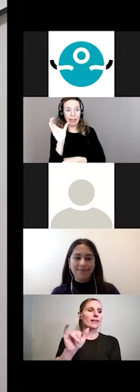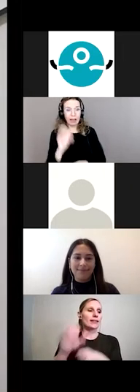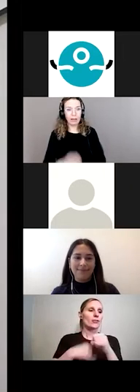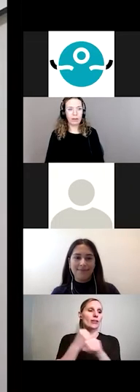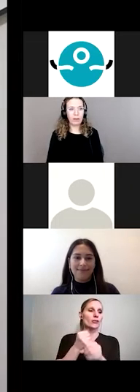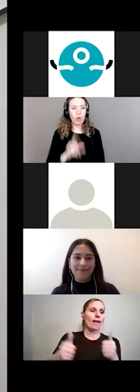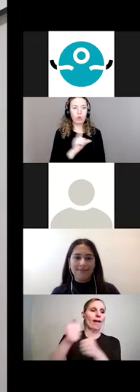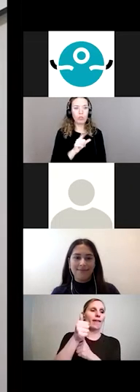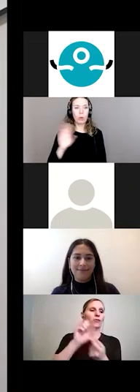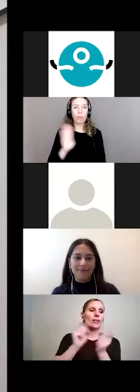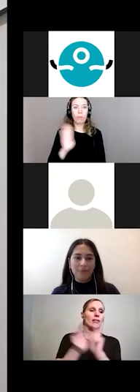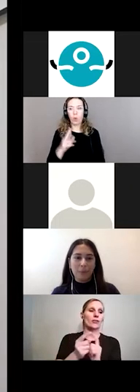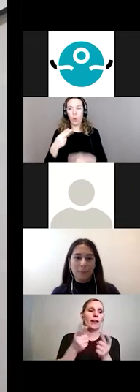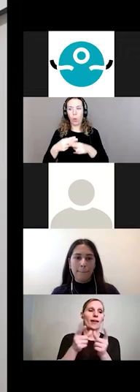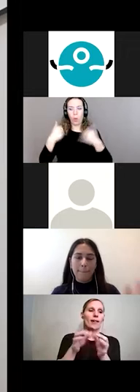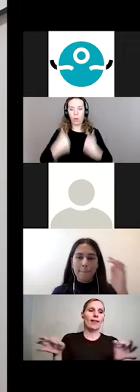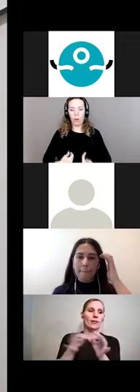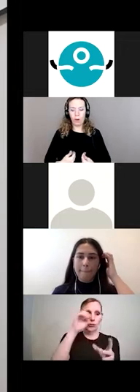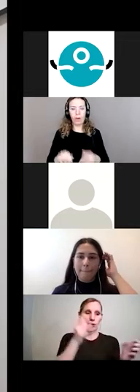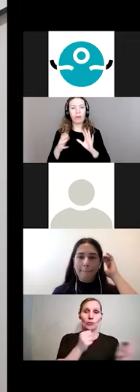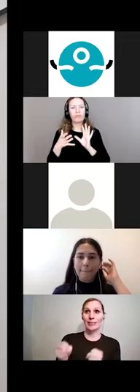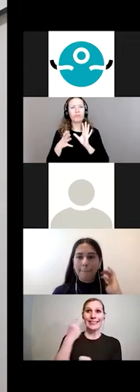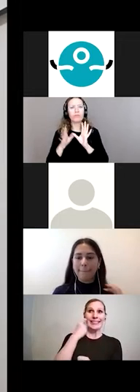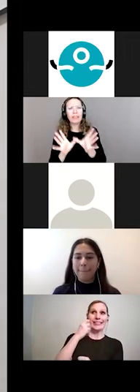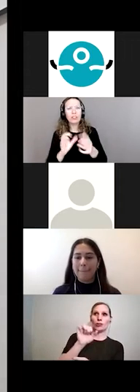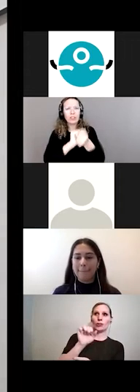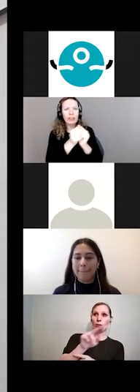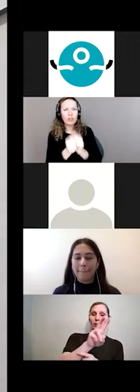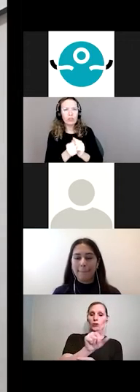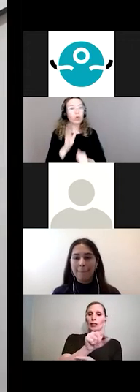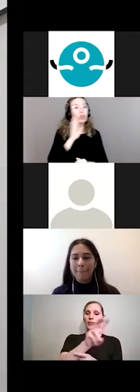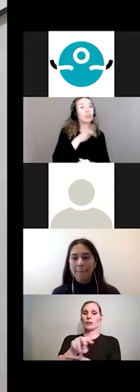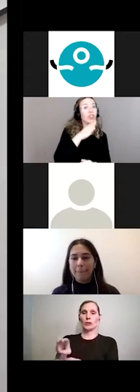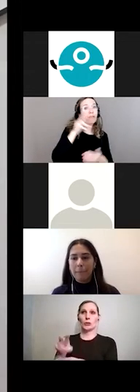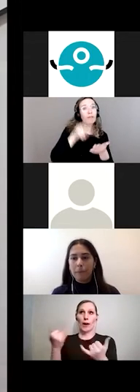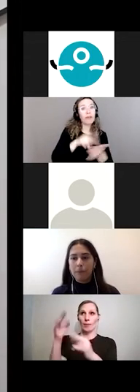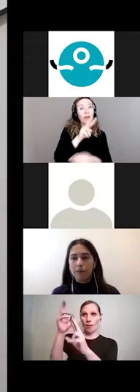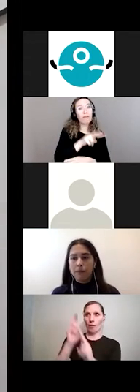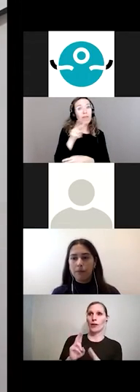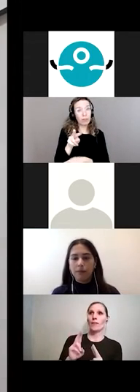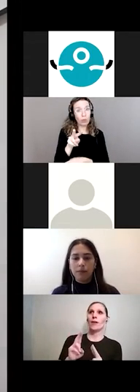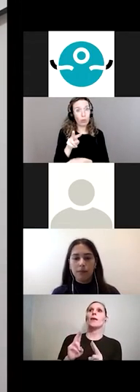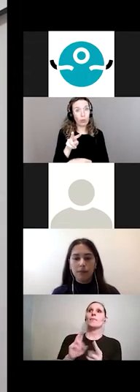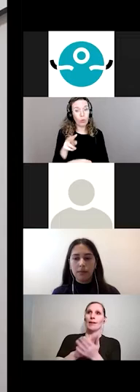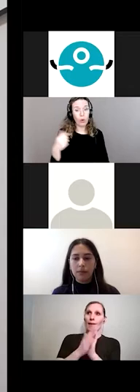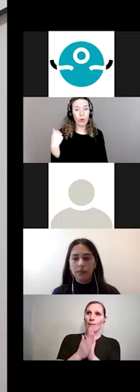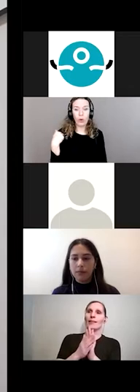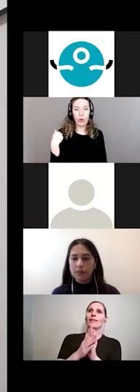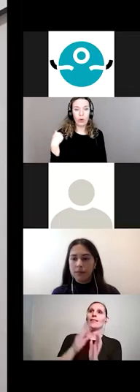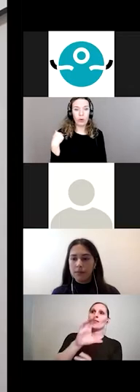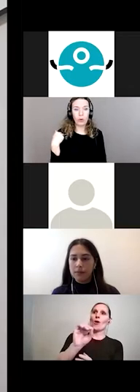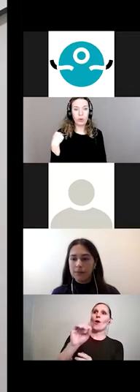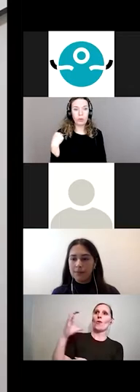and Language Strategy. And as of January 2022, I now have the honor of serving the Global Coalition for Language Rights